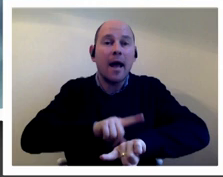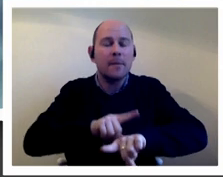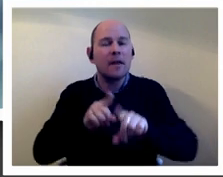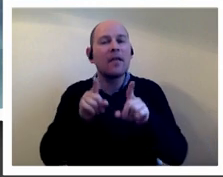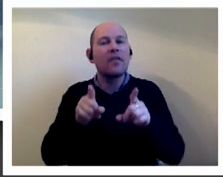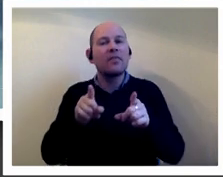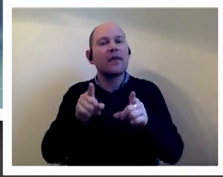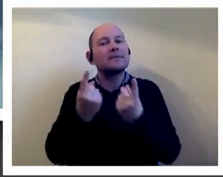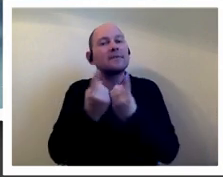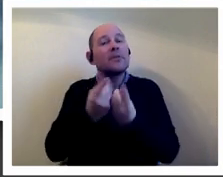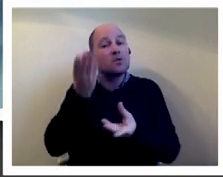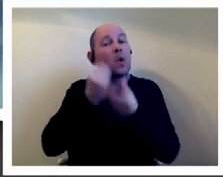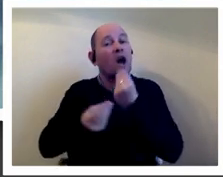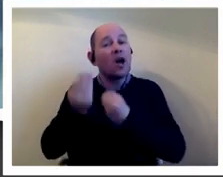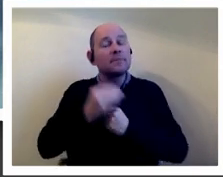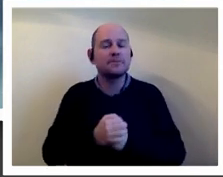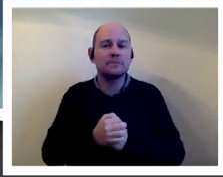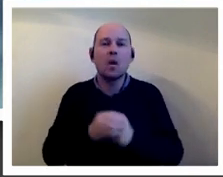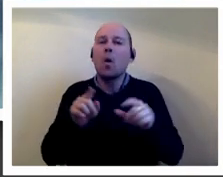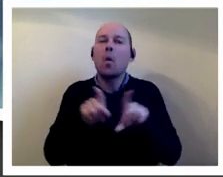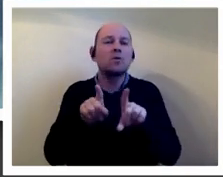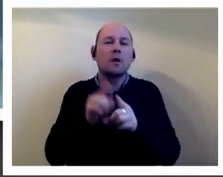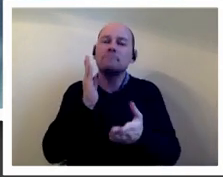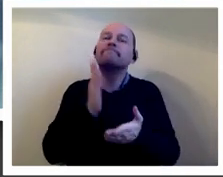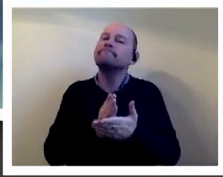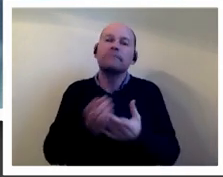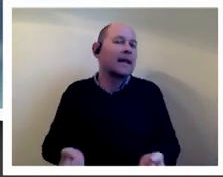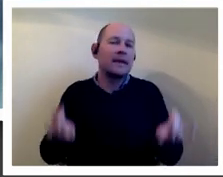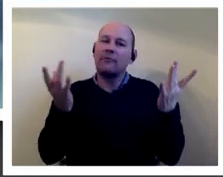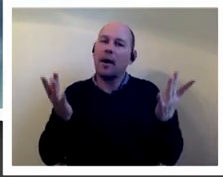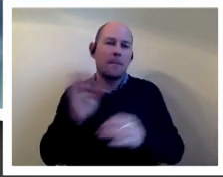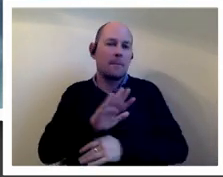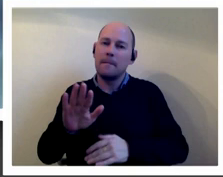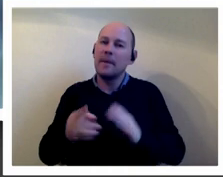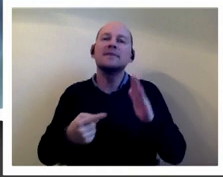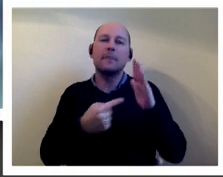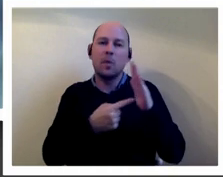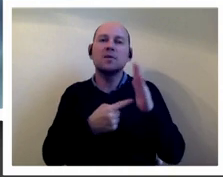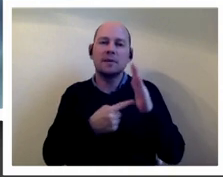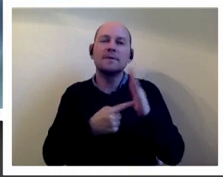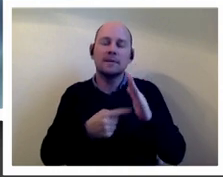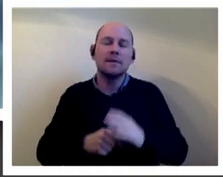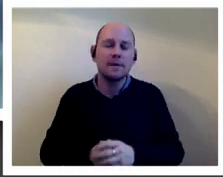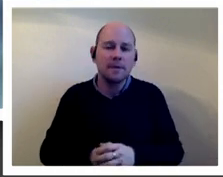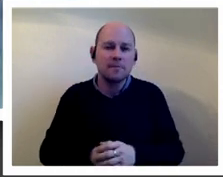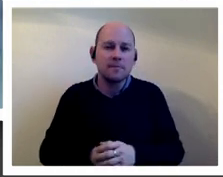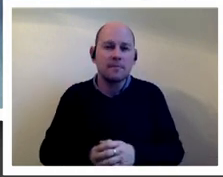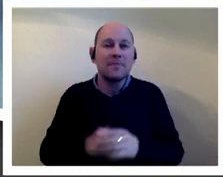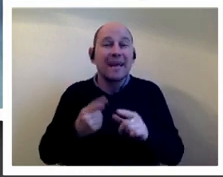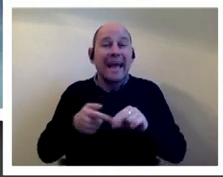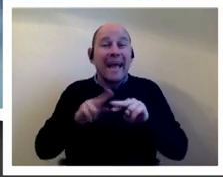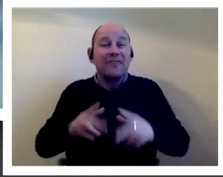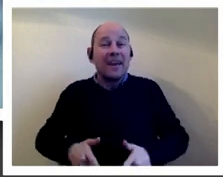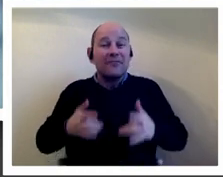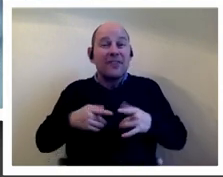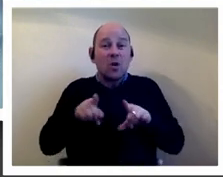thing to learn from it and and also not to give up i think that's you know that's so important um and even even if it feels like it's a failure because you know